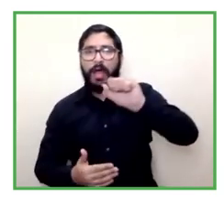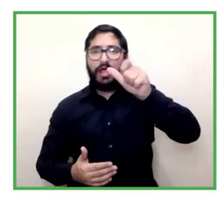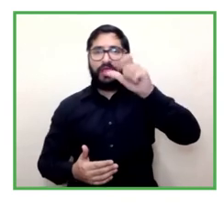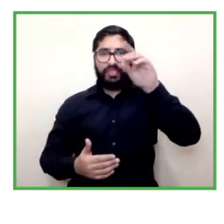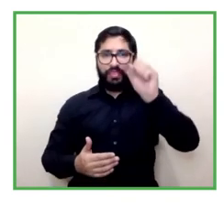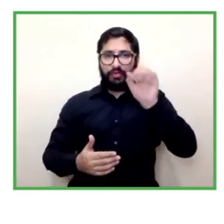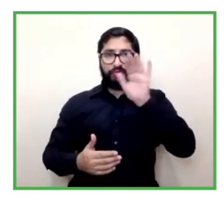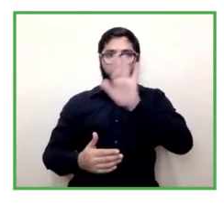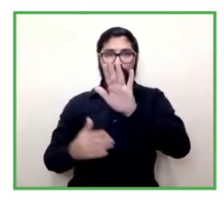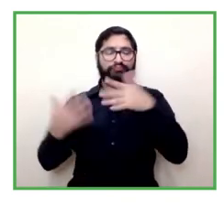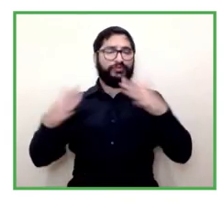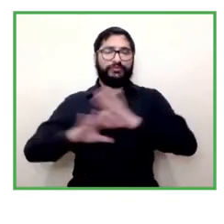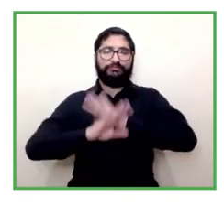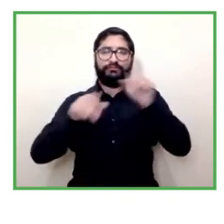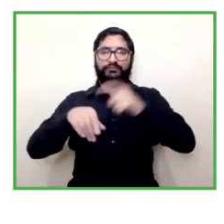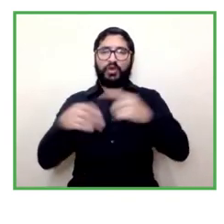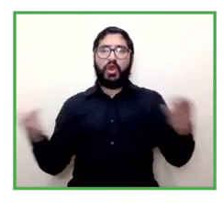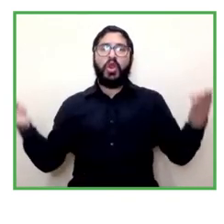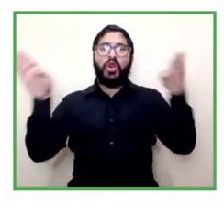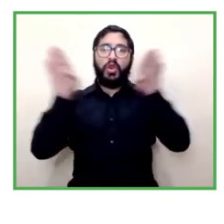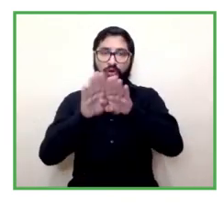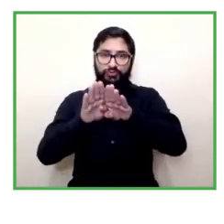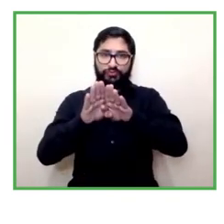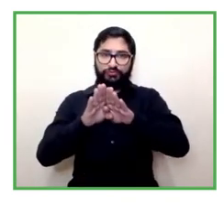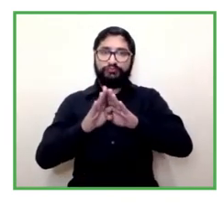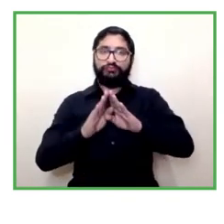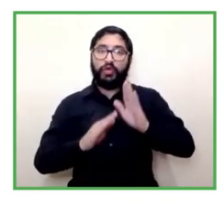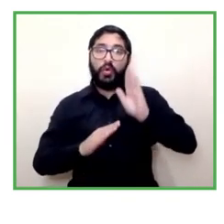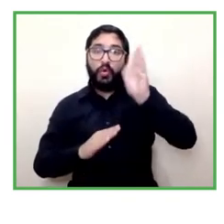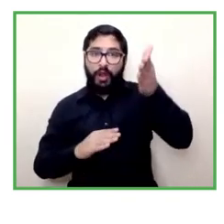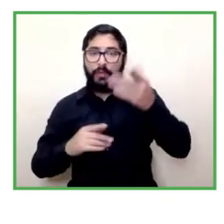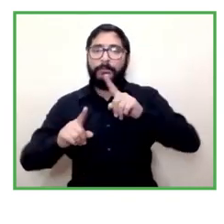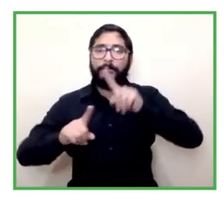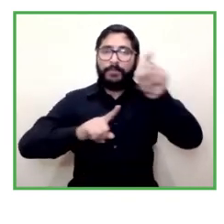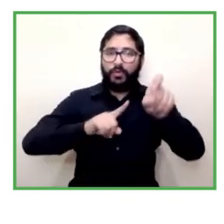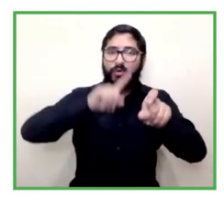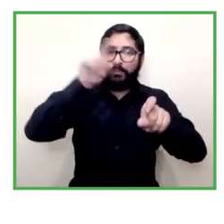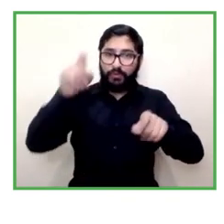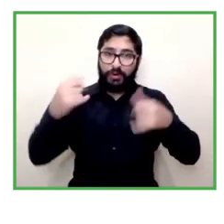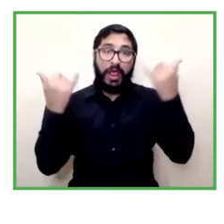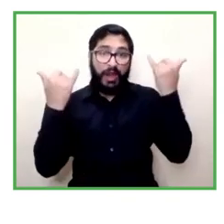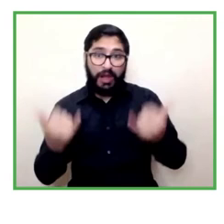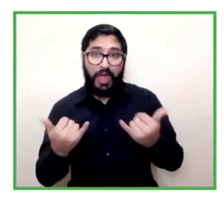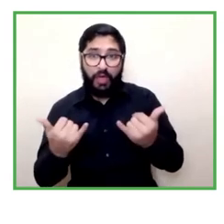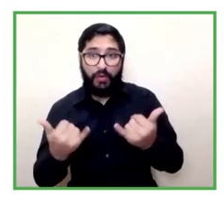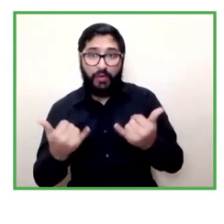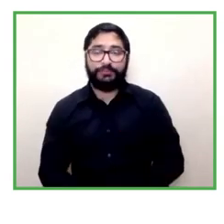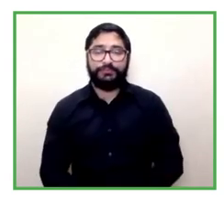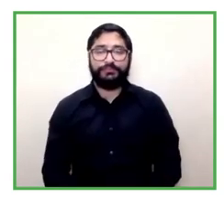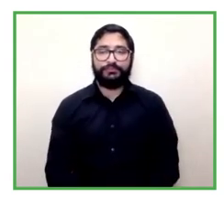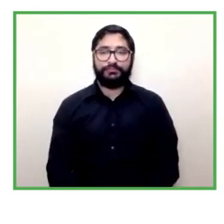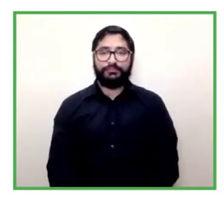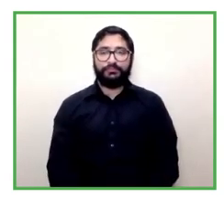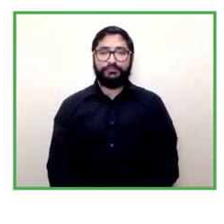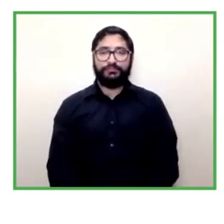magda for closing so wonderfully this section of questions